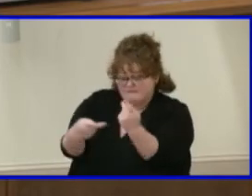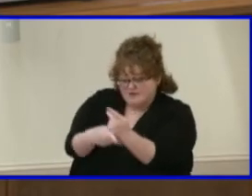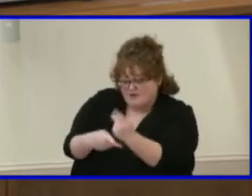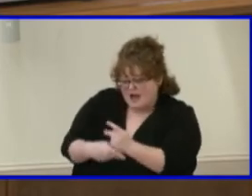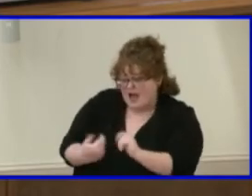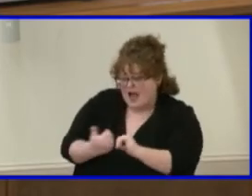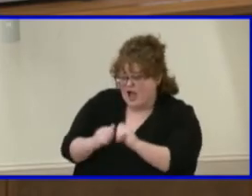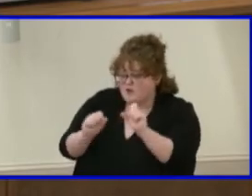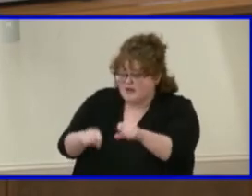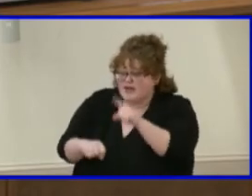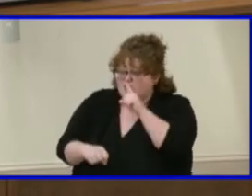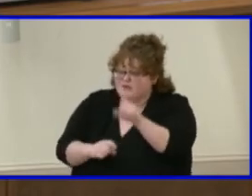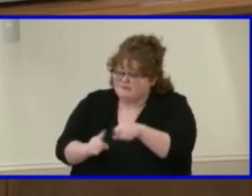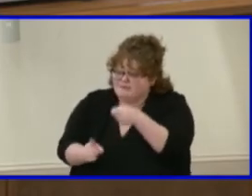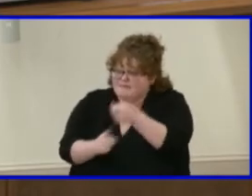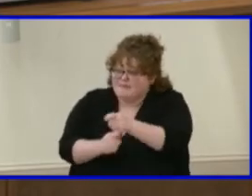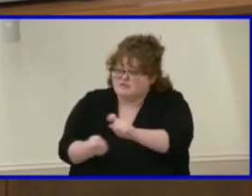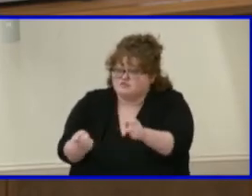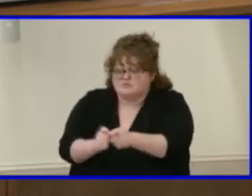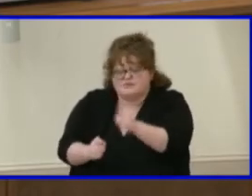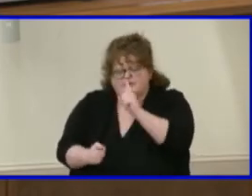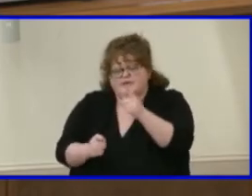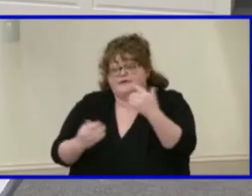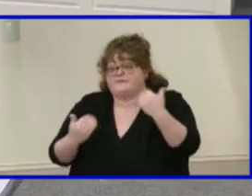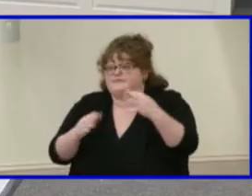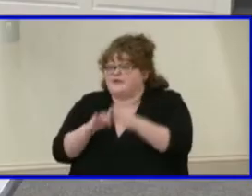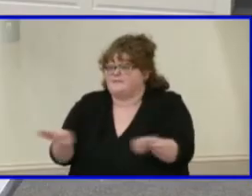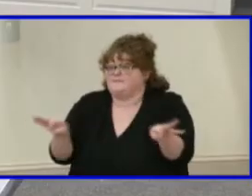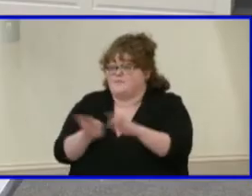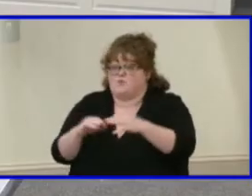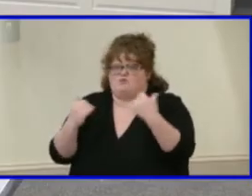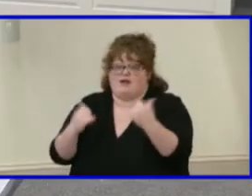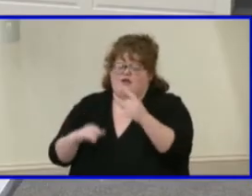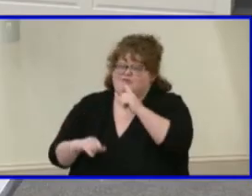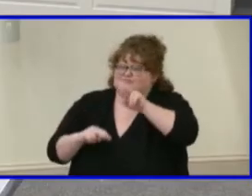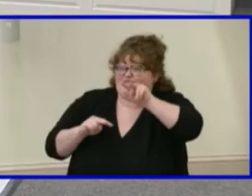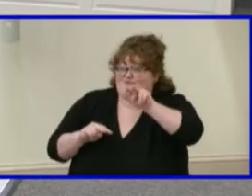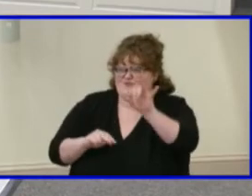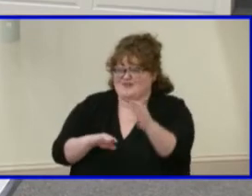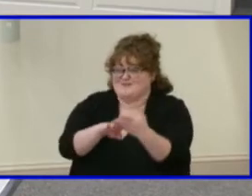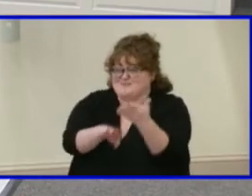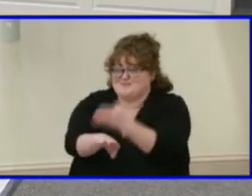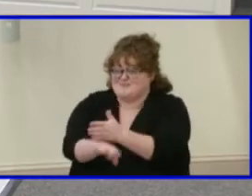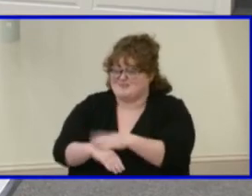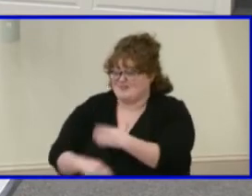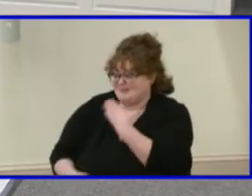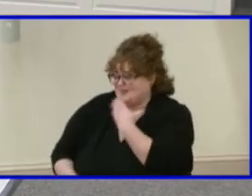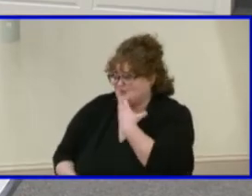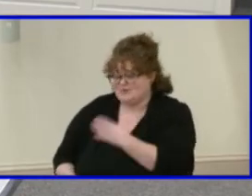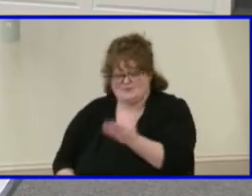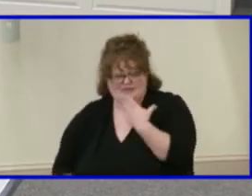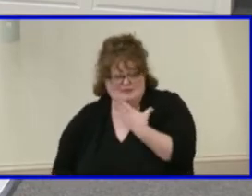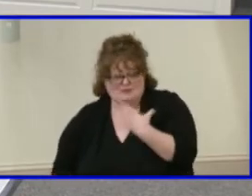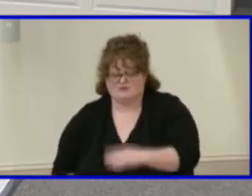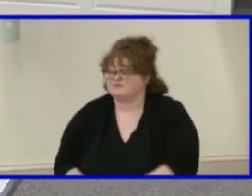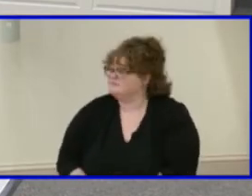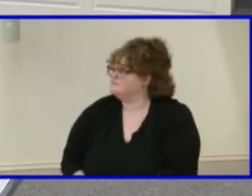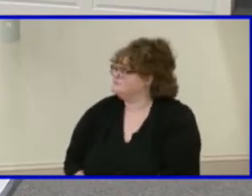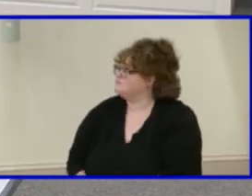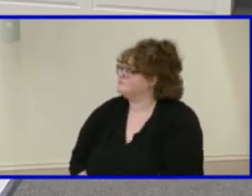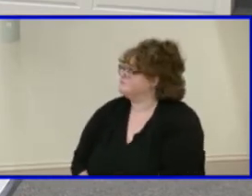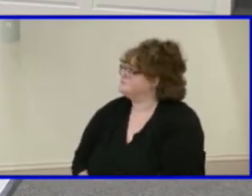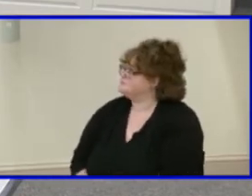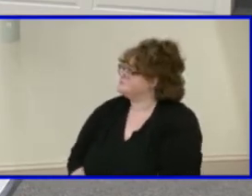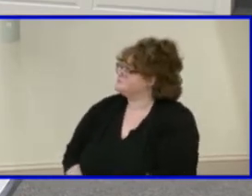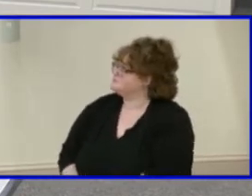critical right now. So I look forward to that. Yes. Thank you. Ms. Shea. Thank you. I have a couple of questions.